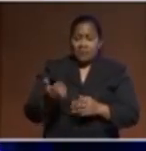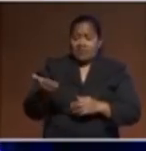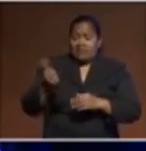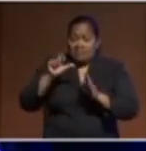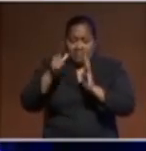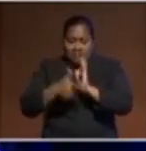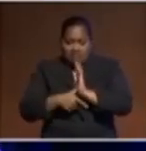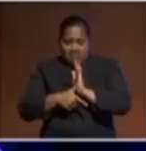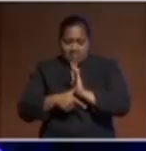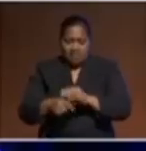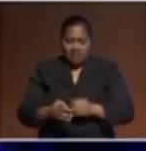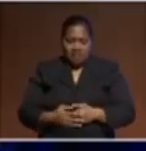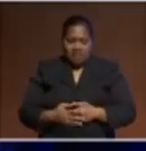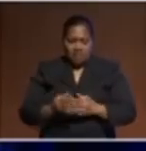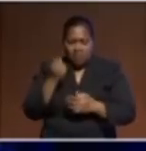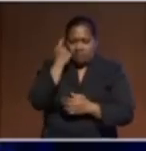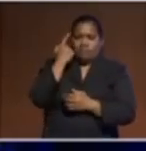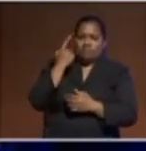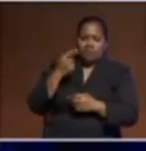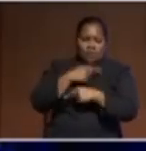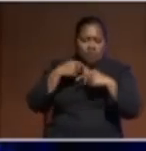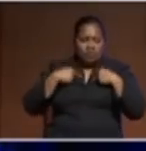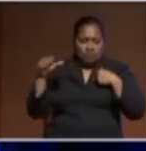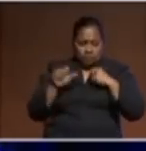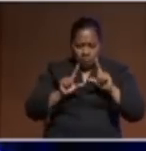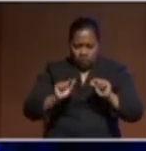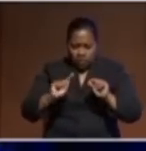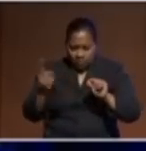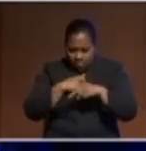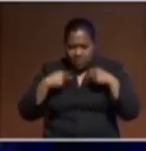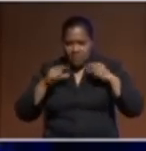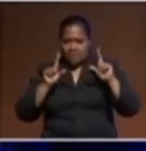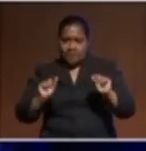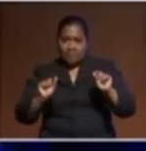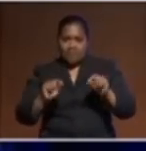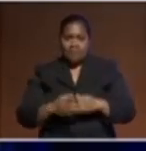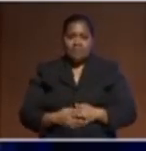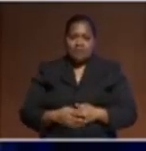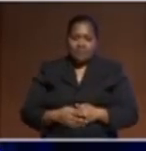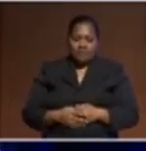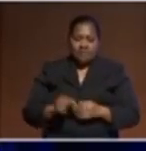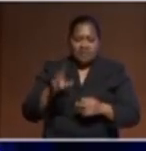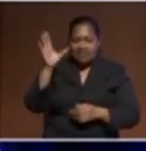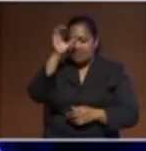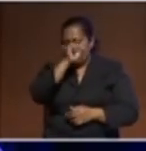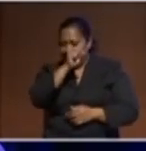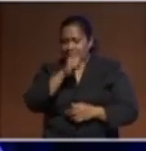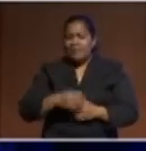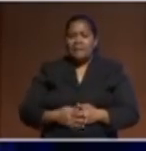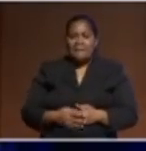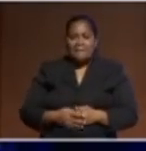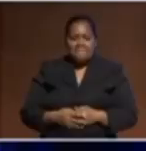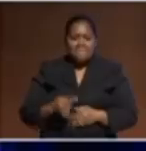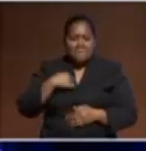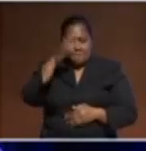question whether or not you really deserve to be there doing what you're doing. Now, this is a huge assumption, but I'm going to make it. I believe